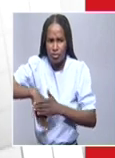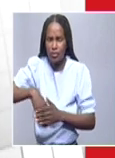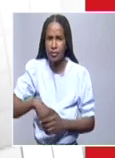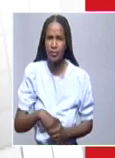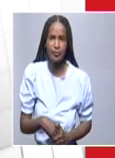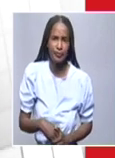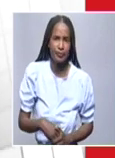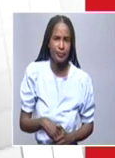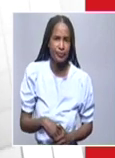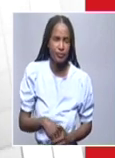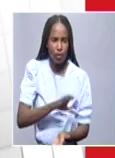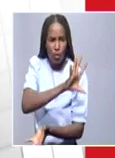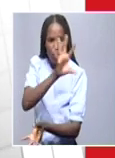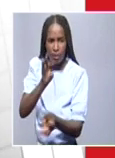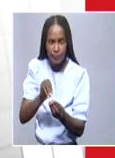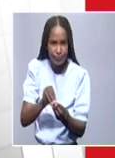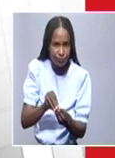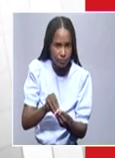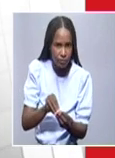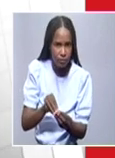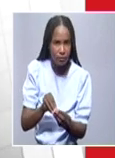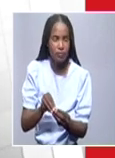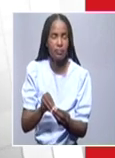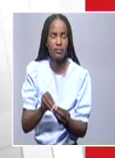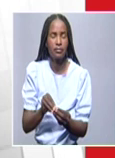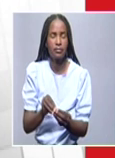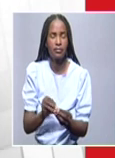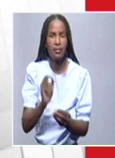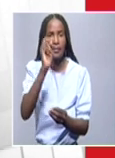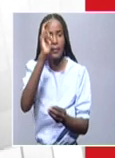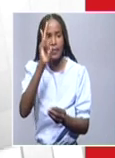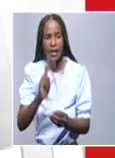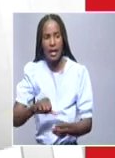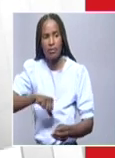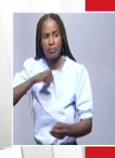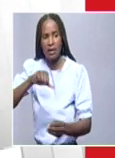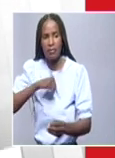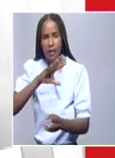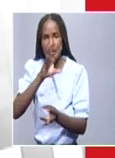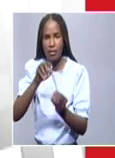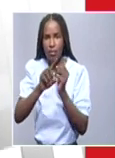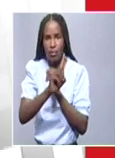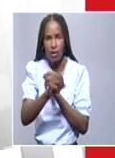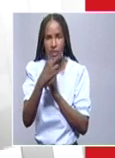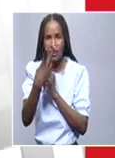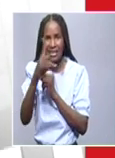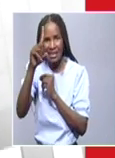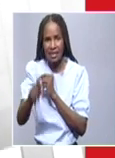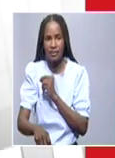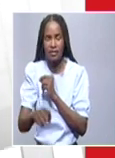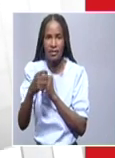By way of the total summary, the cumulative number of cases now stands at 178